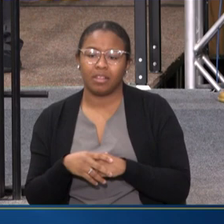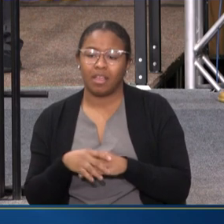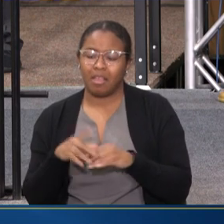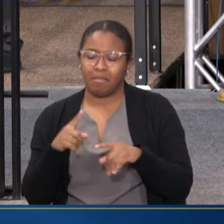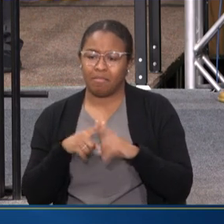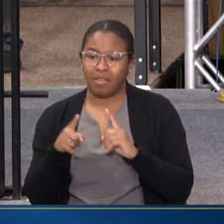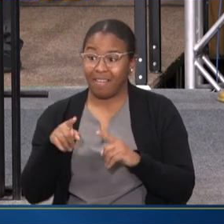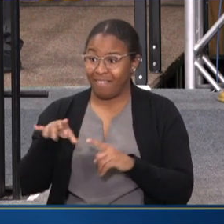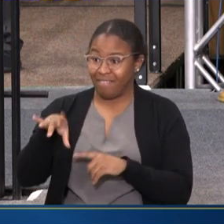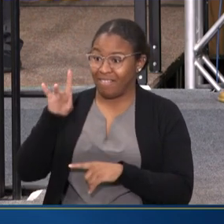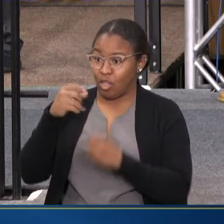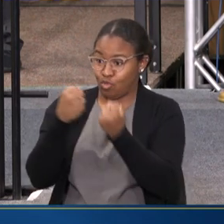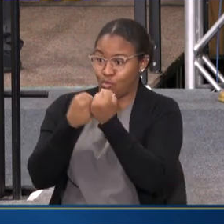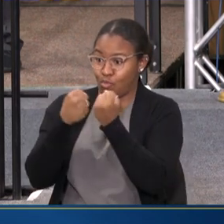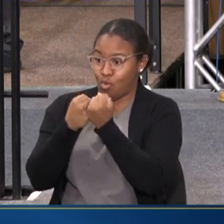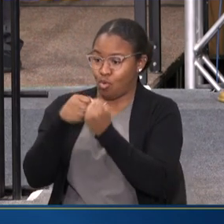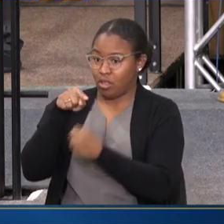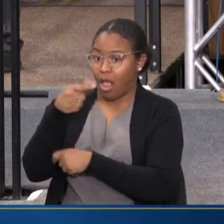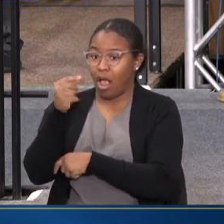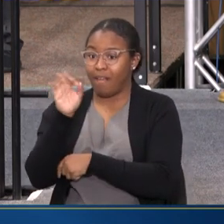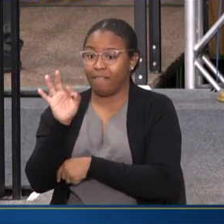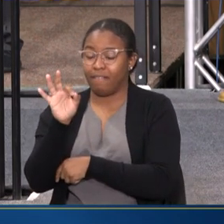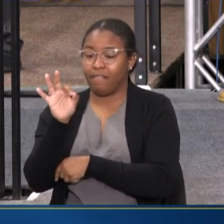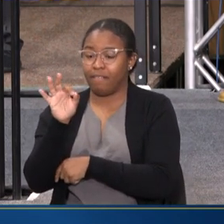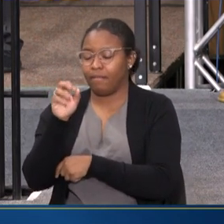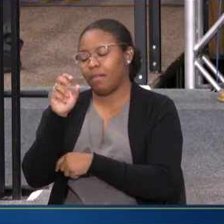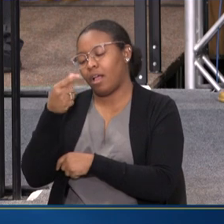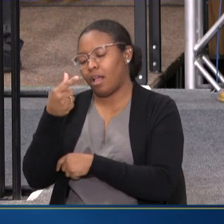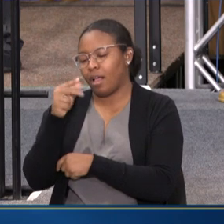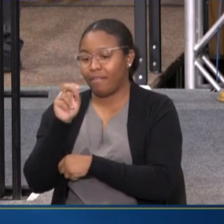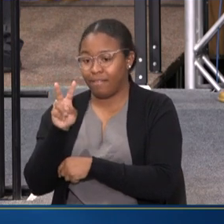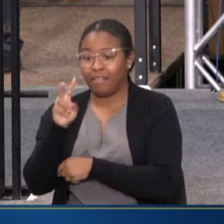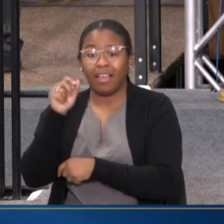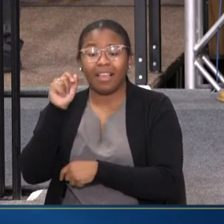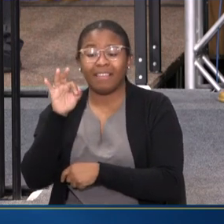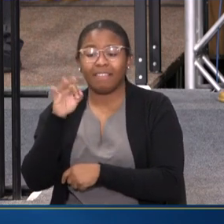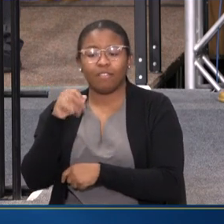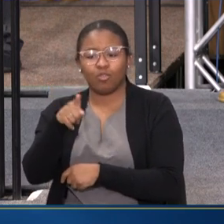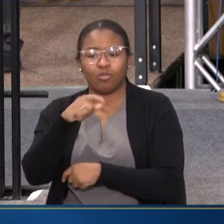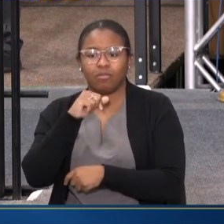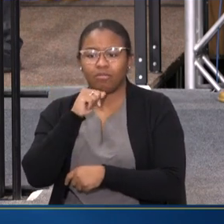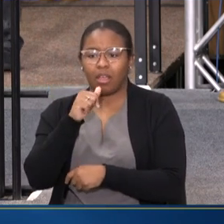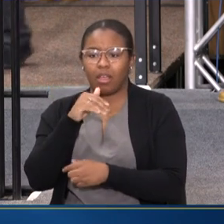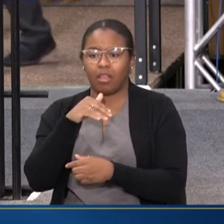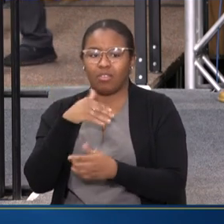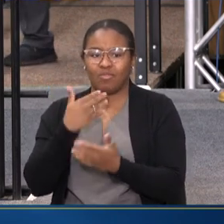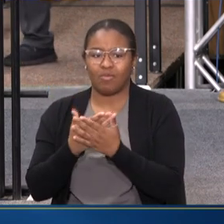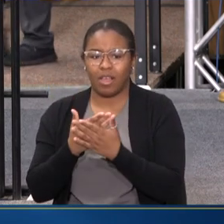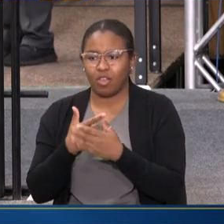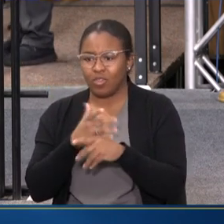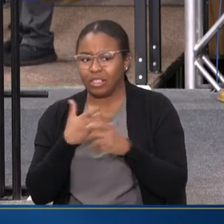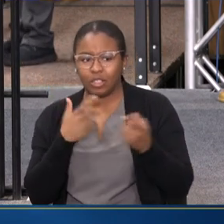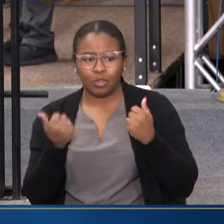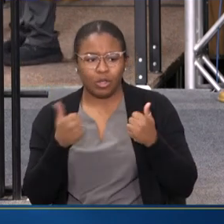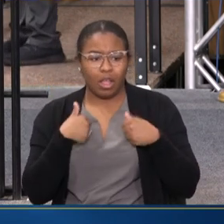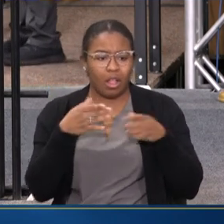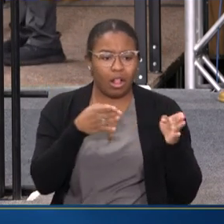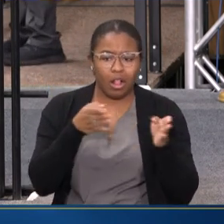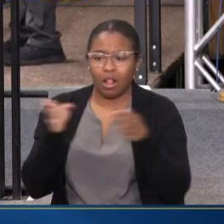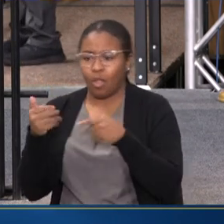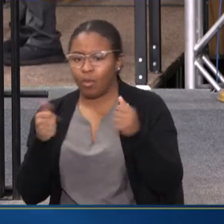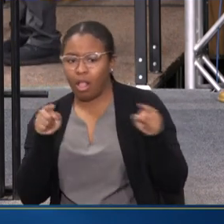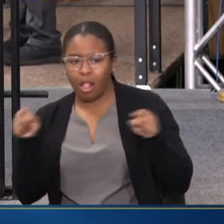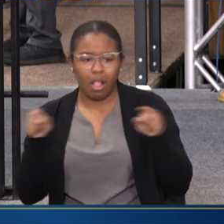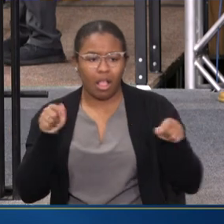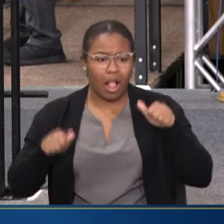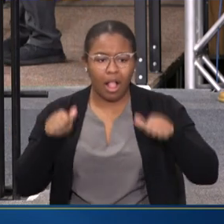BUT FINDSUPPORT.GOV, IF YOU'RE NOT YET THERE AT THAT CRISIS POINT WHERE THE FORK IN THE ROAD IS LOOKING AT YOU, AND YOU'RE NOT SURE WHICH WAY YOU'RE GOING TO GO,